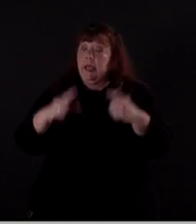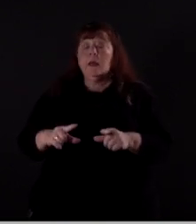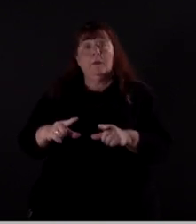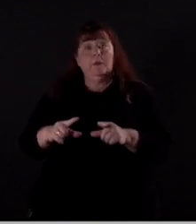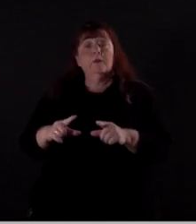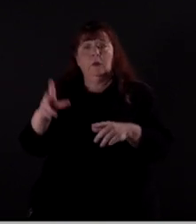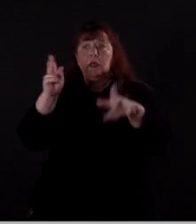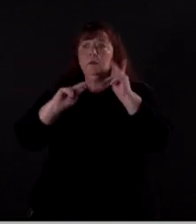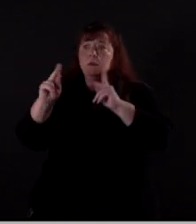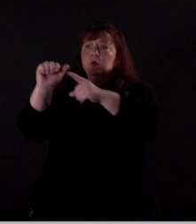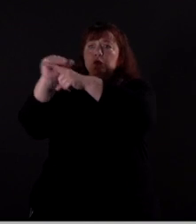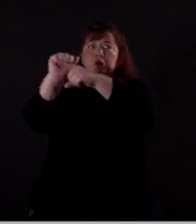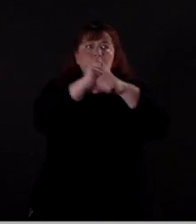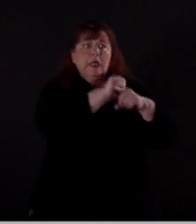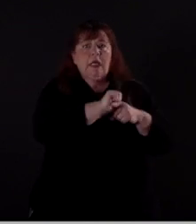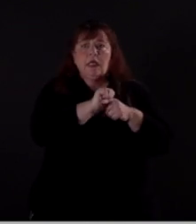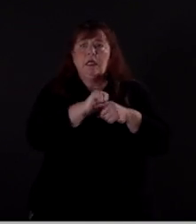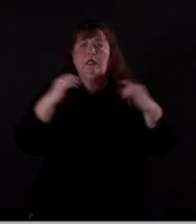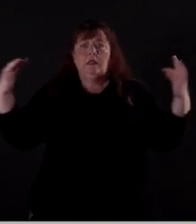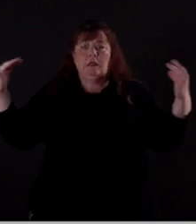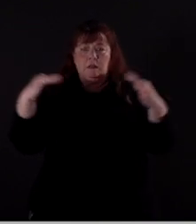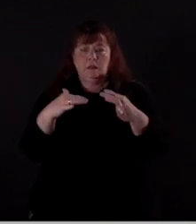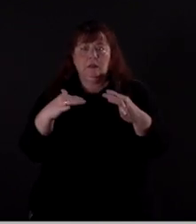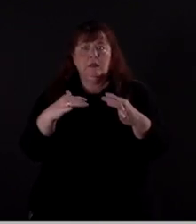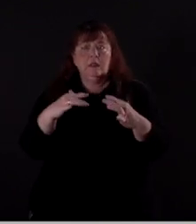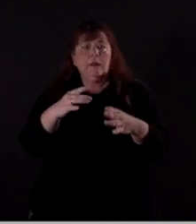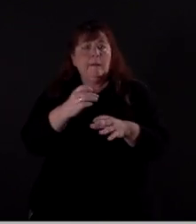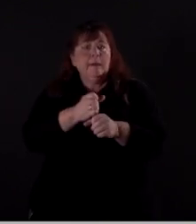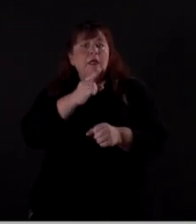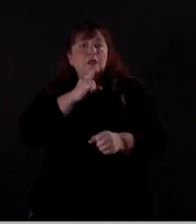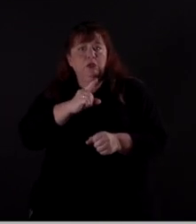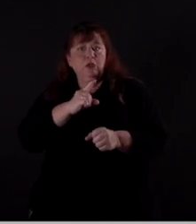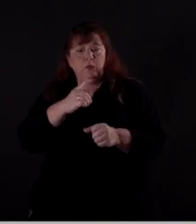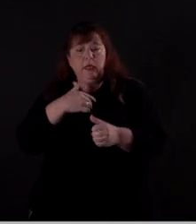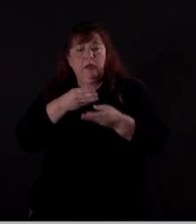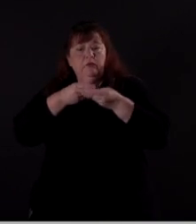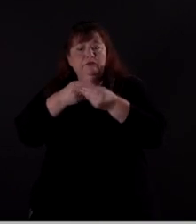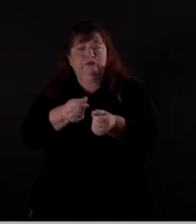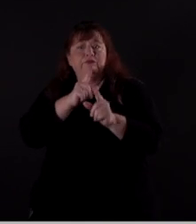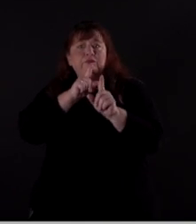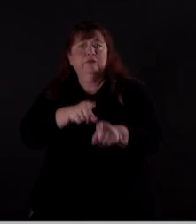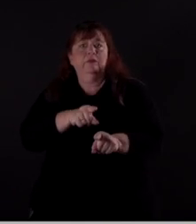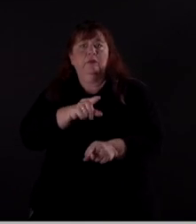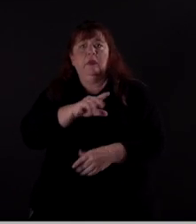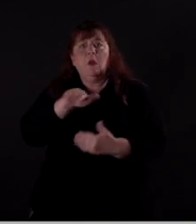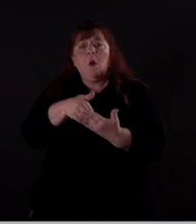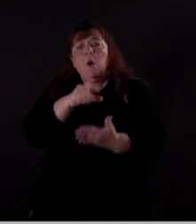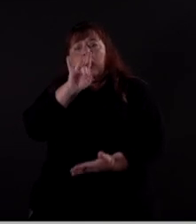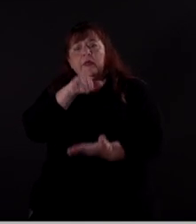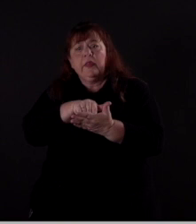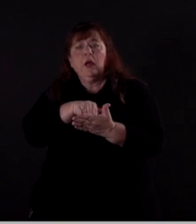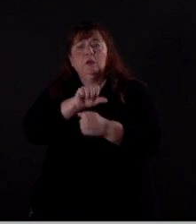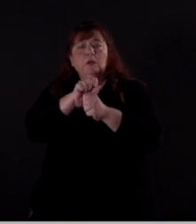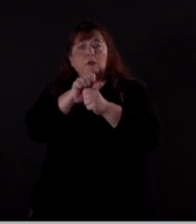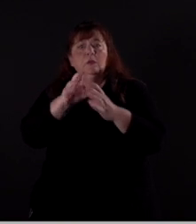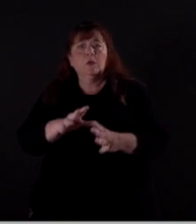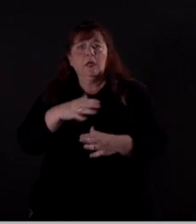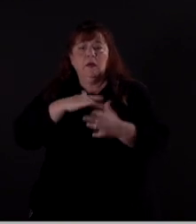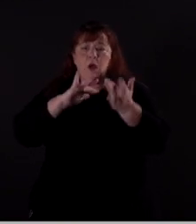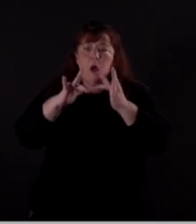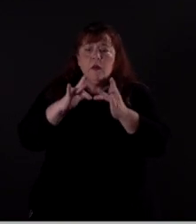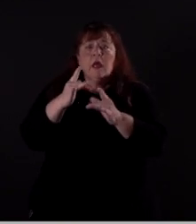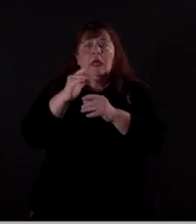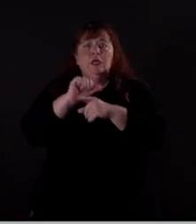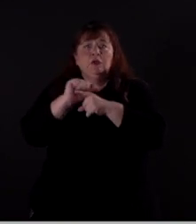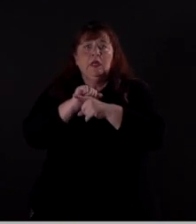have people that are trained to make sure that we have an effective result. All 8,000 employees do online training for